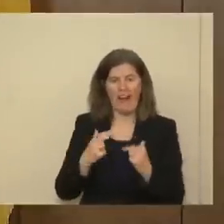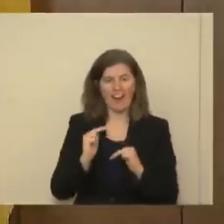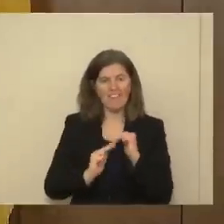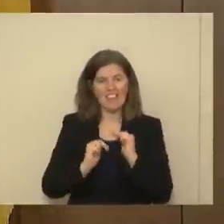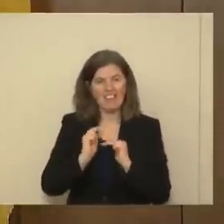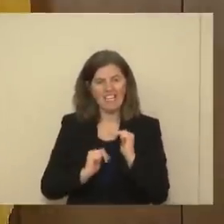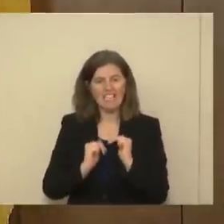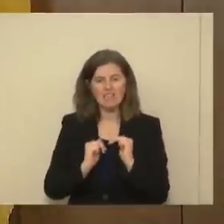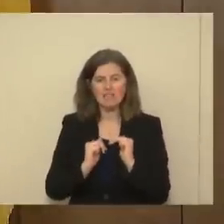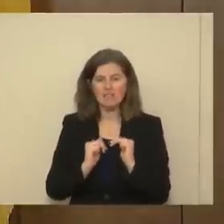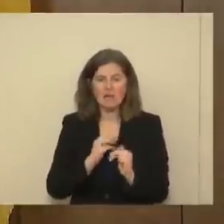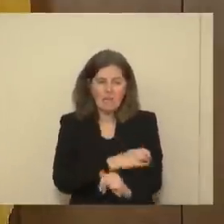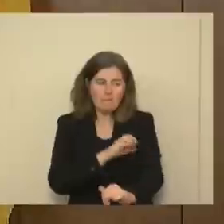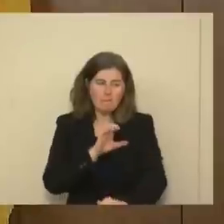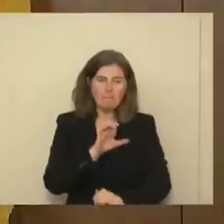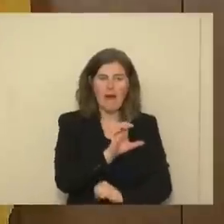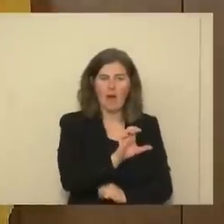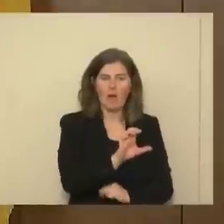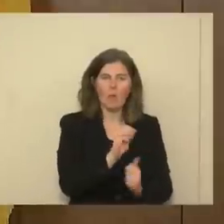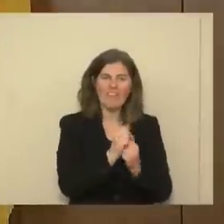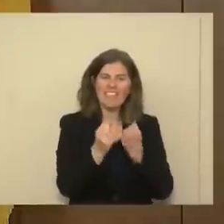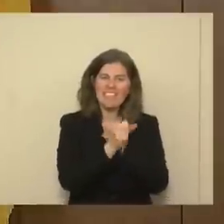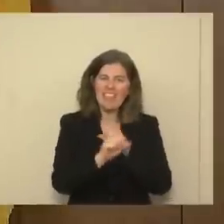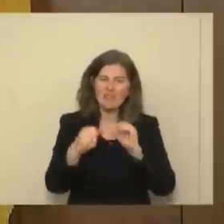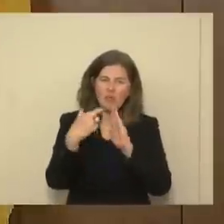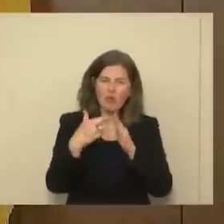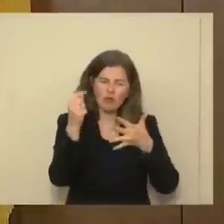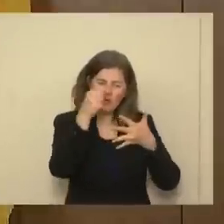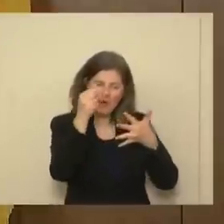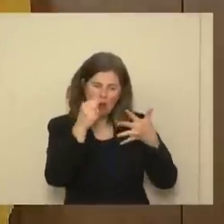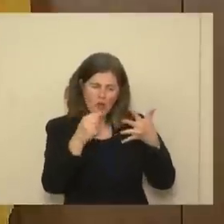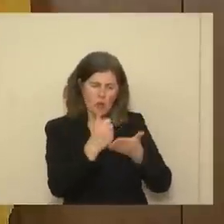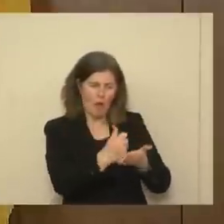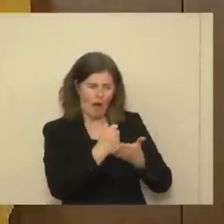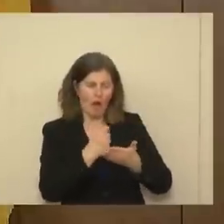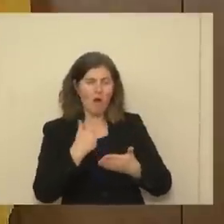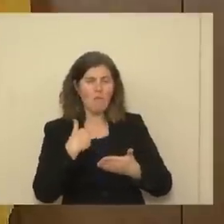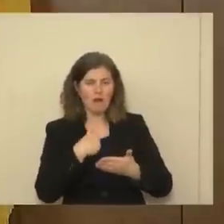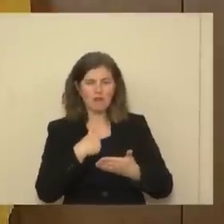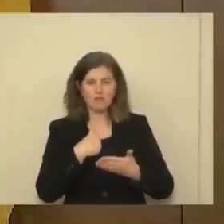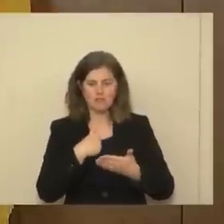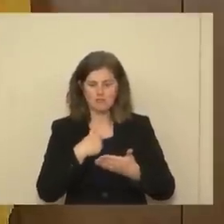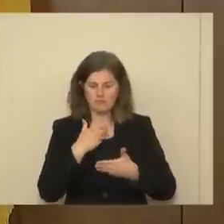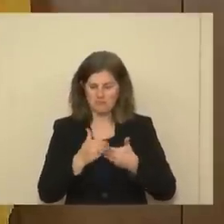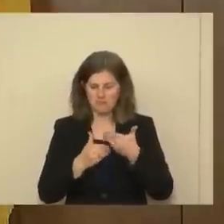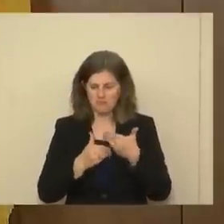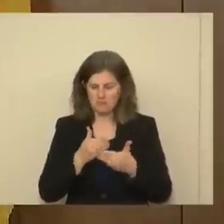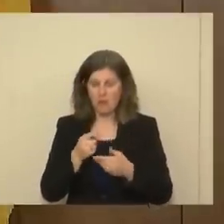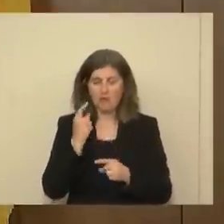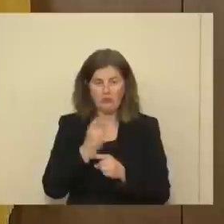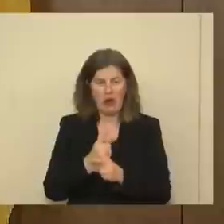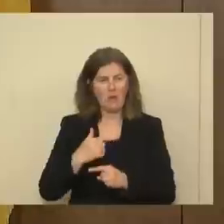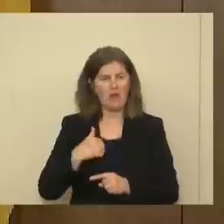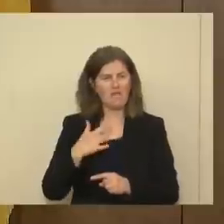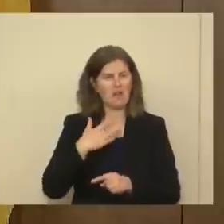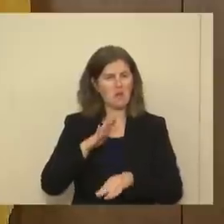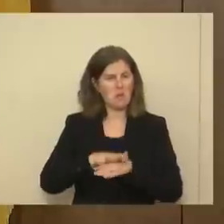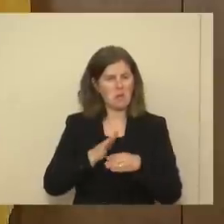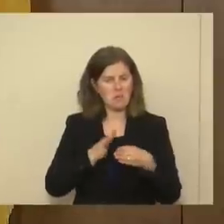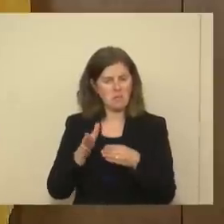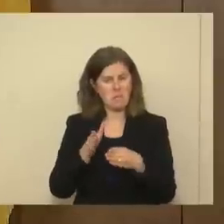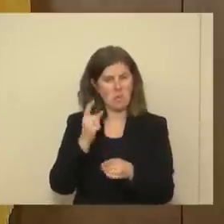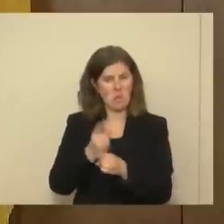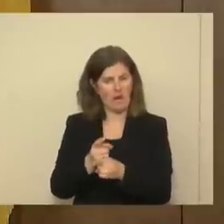empower them with safety guidelines to help us get this right. We think that we are on that path,